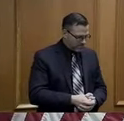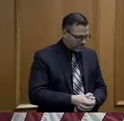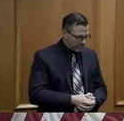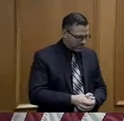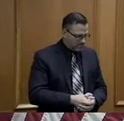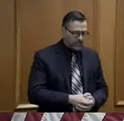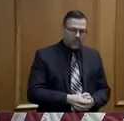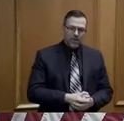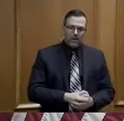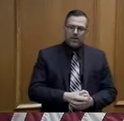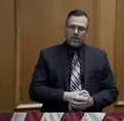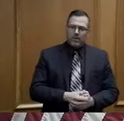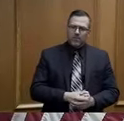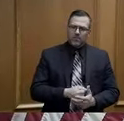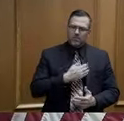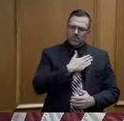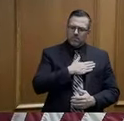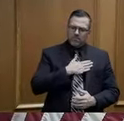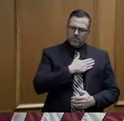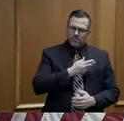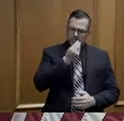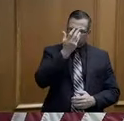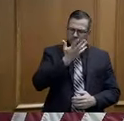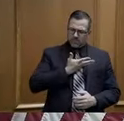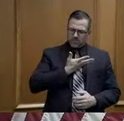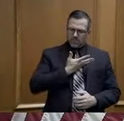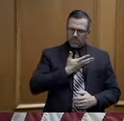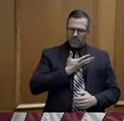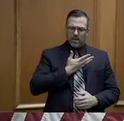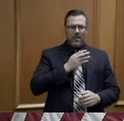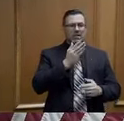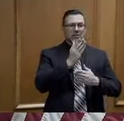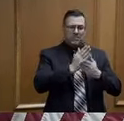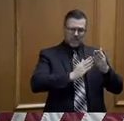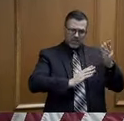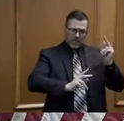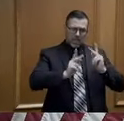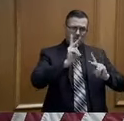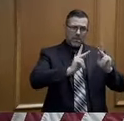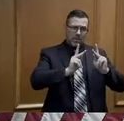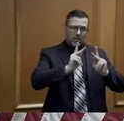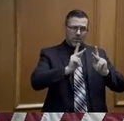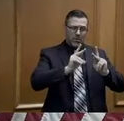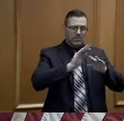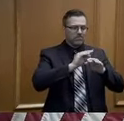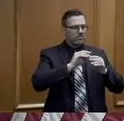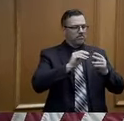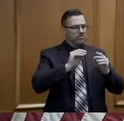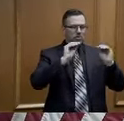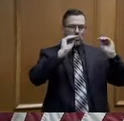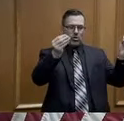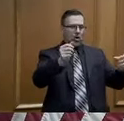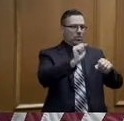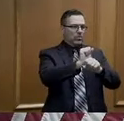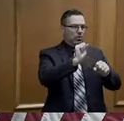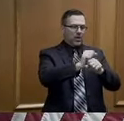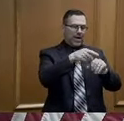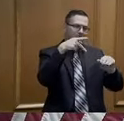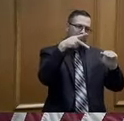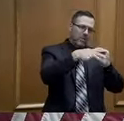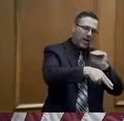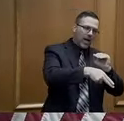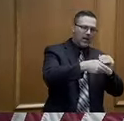Do have a sense of the unemployment numbers this week in Tennessee? We've been hearing reports over the weekend of